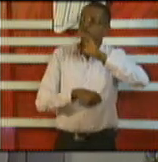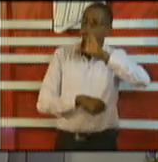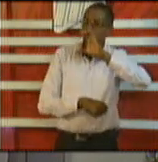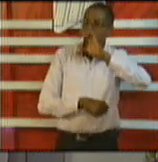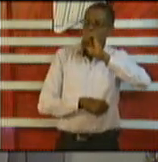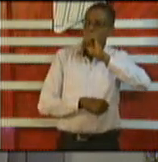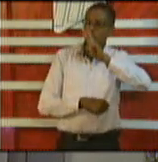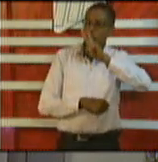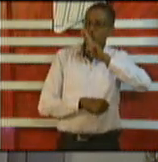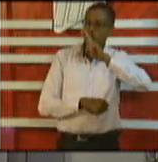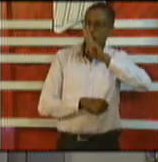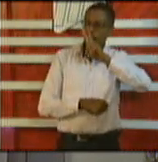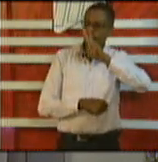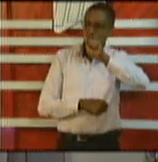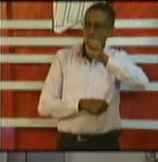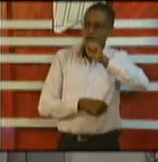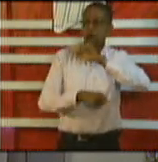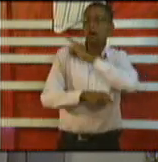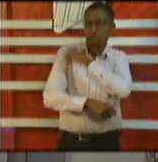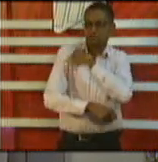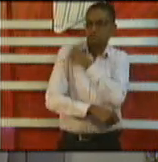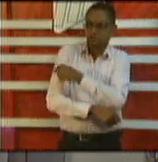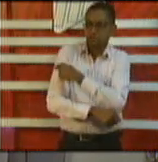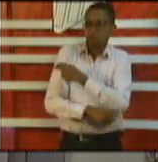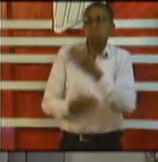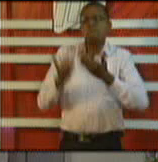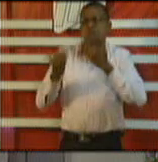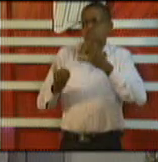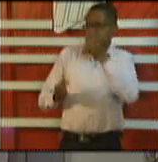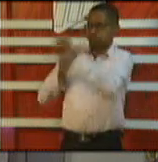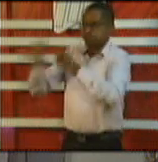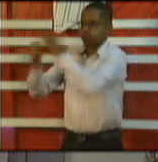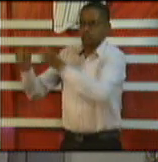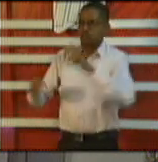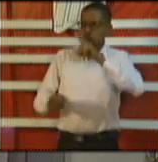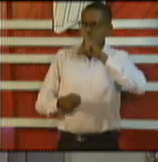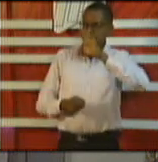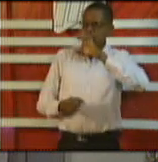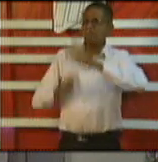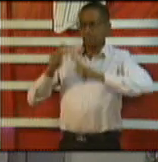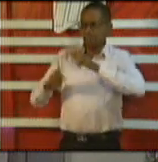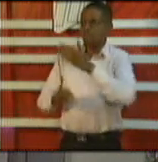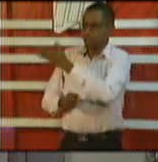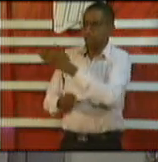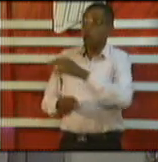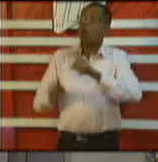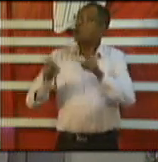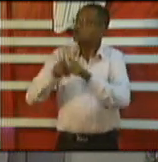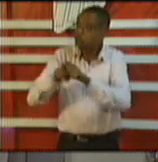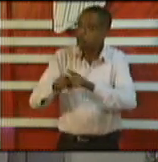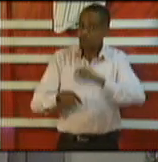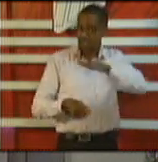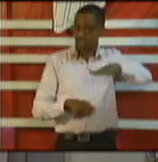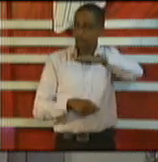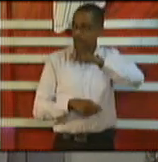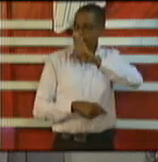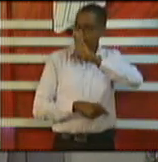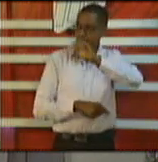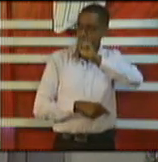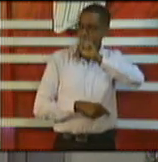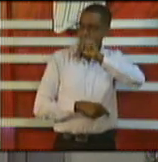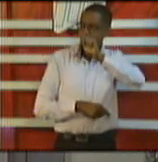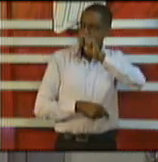facility we could probably put about 200 there then we have capacity at Belandra we have capacity